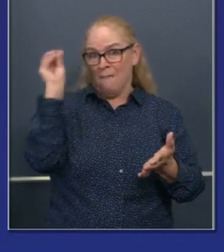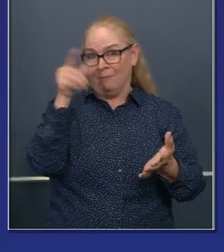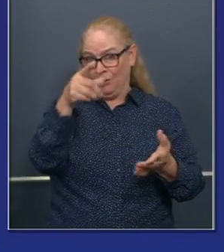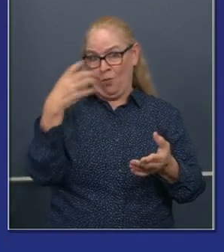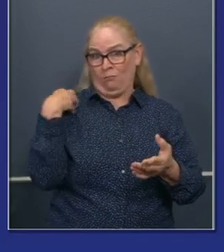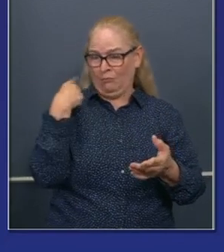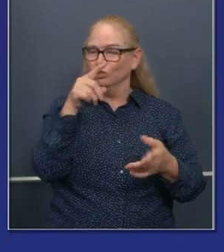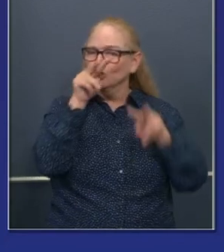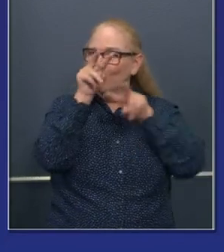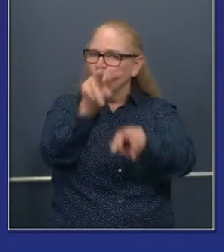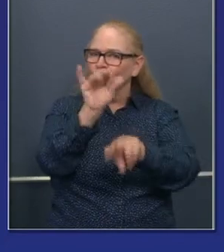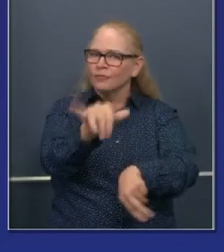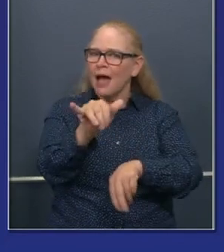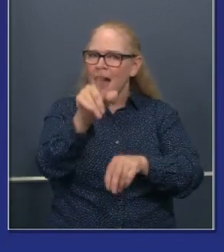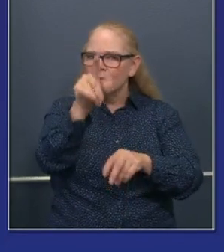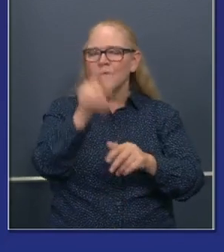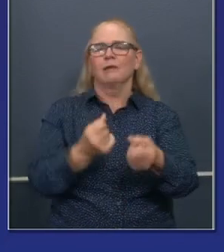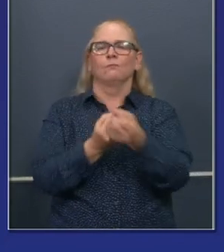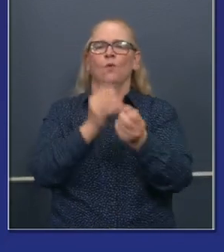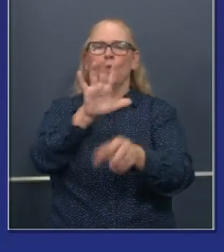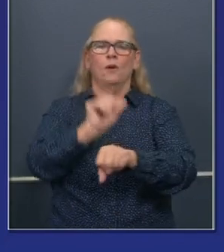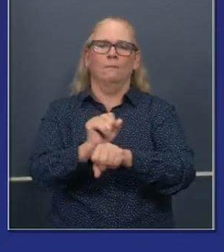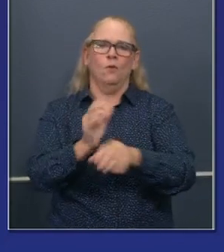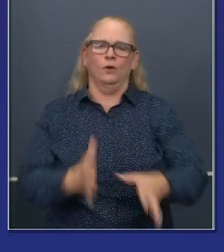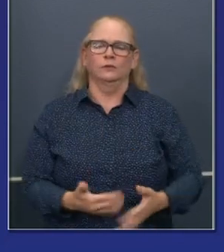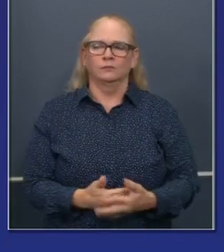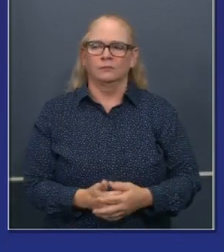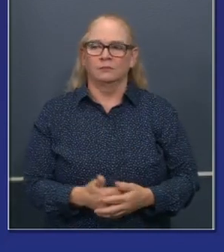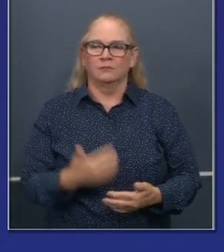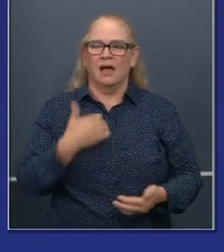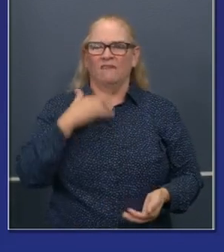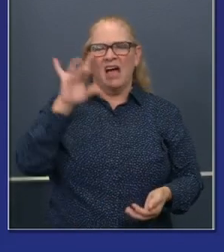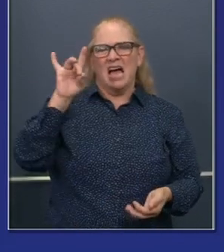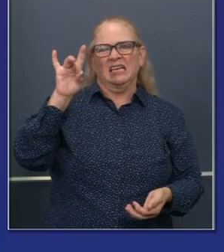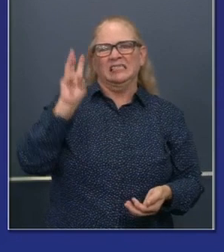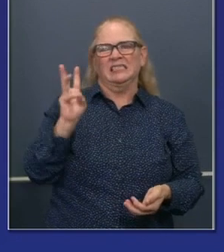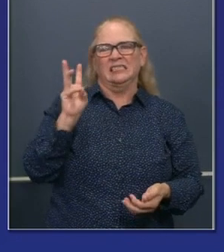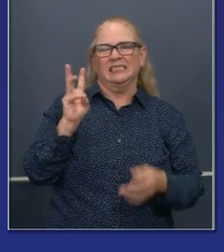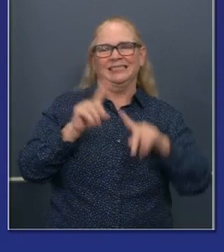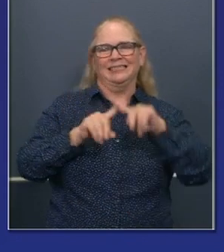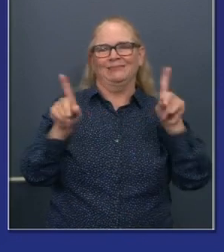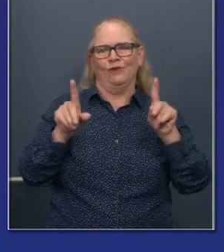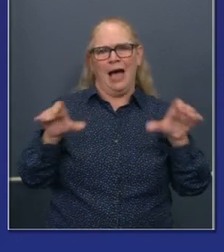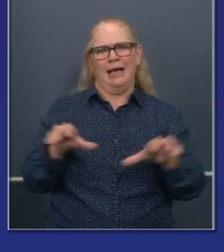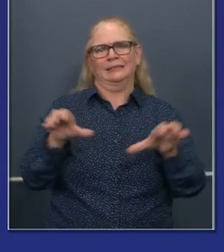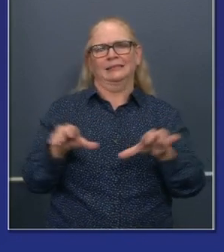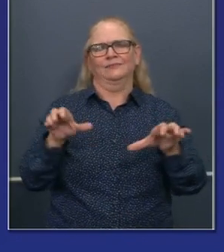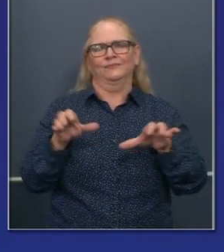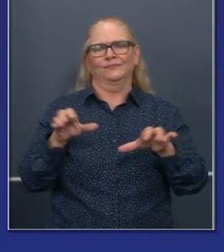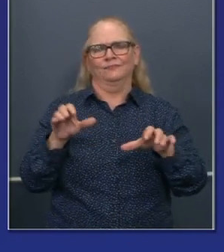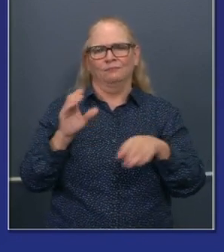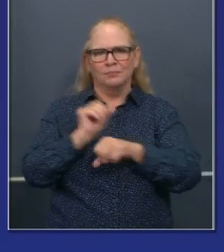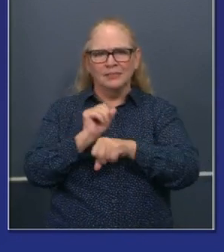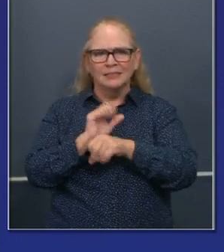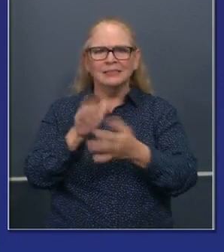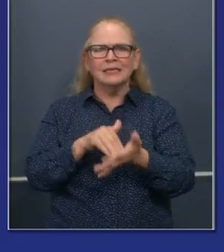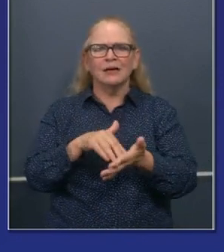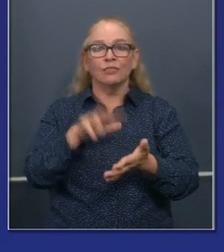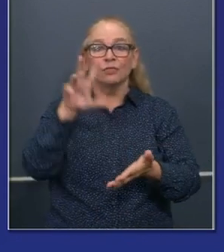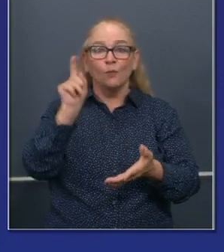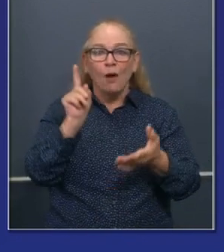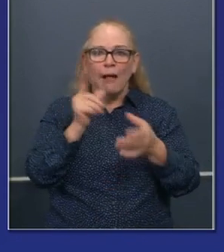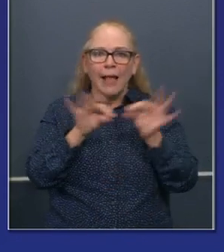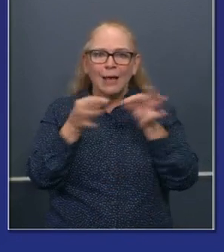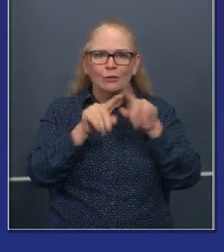centers in the state of California speaking over 31 languages. They have seen not surprisingly a tenfold increase in their